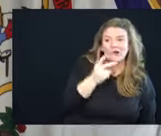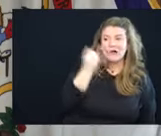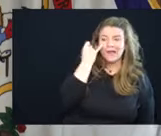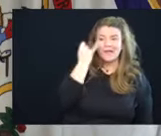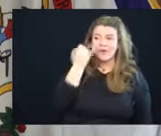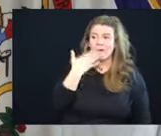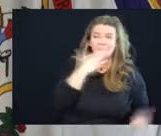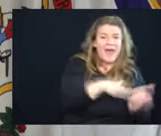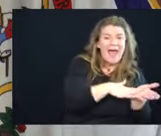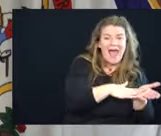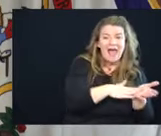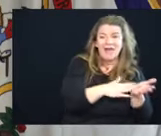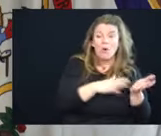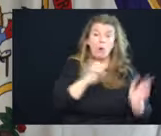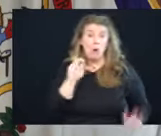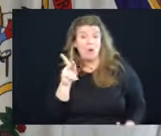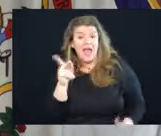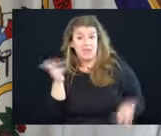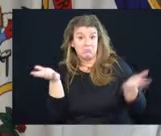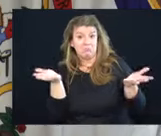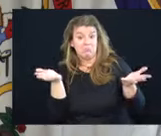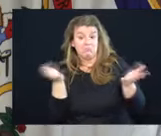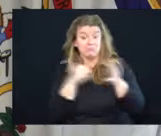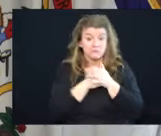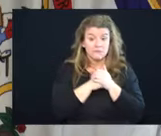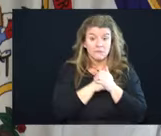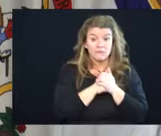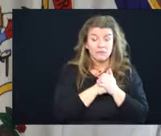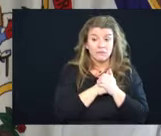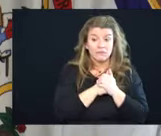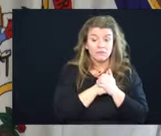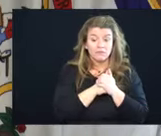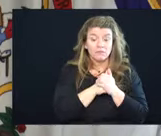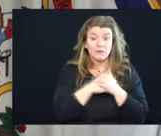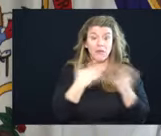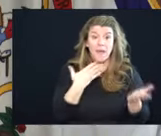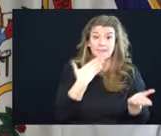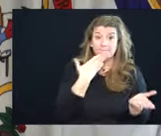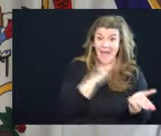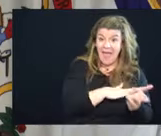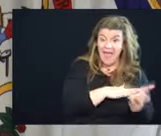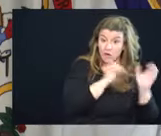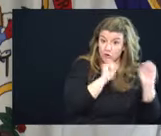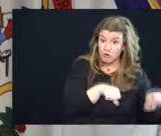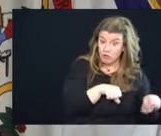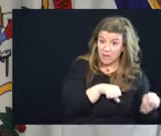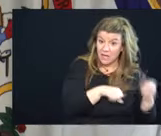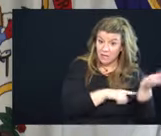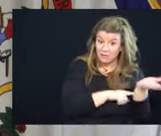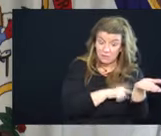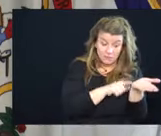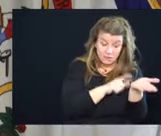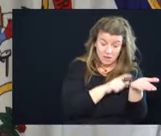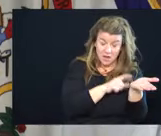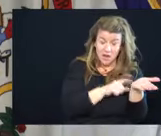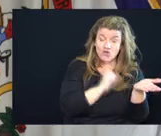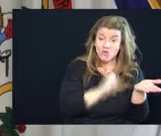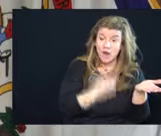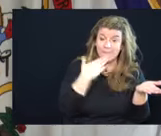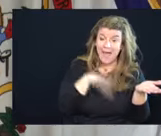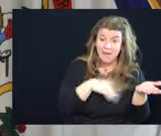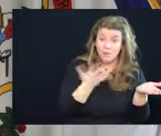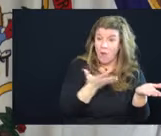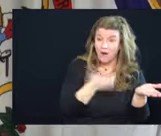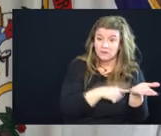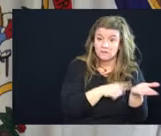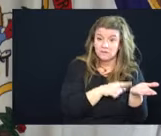bad or if it went okay. Well, the really bad could be just this. The really bad could be